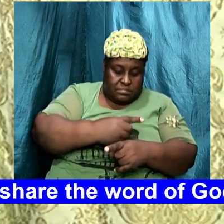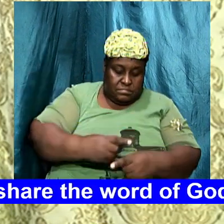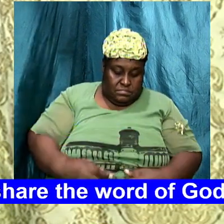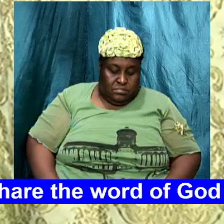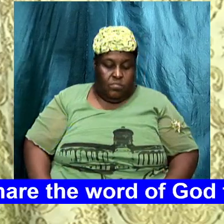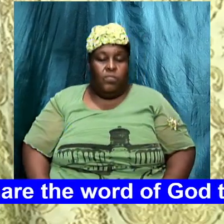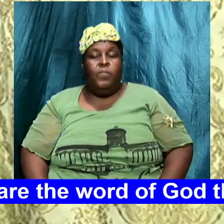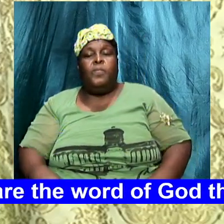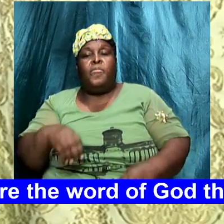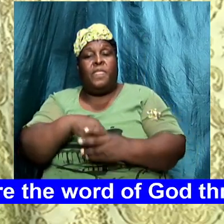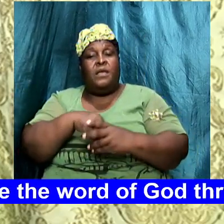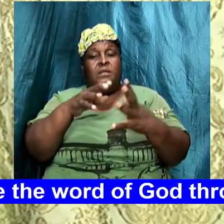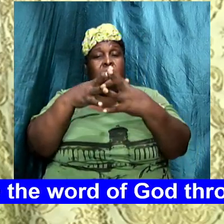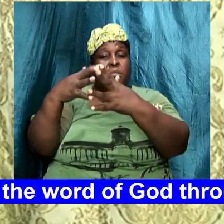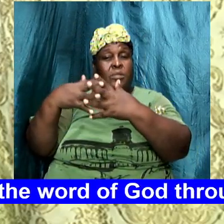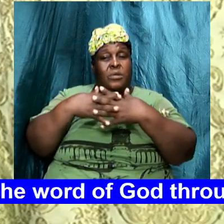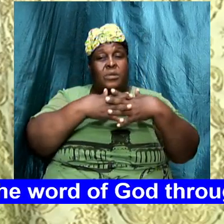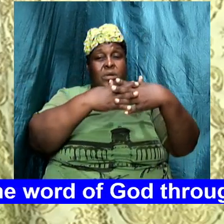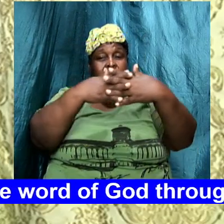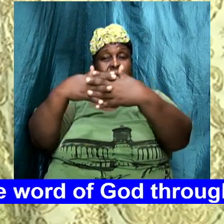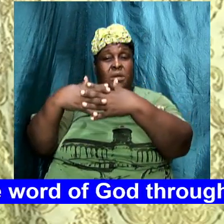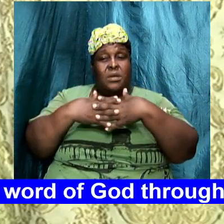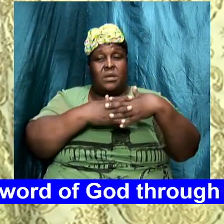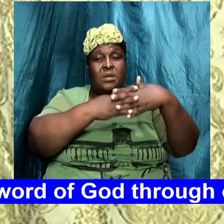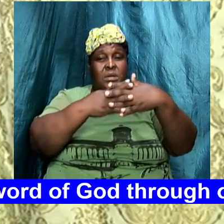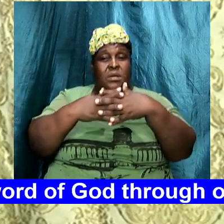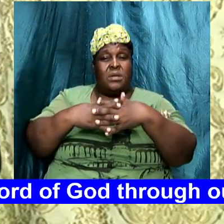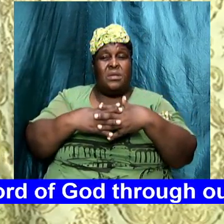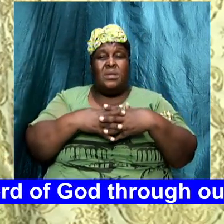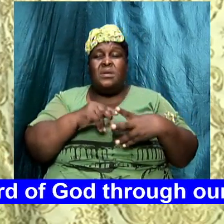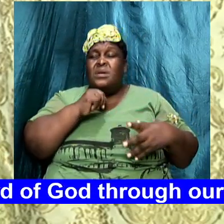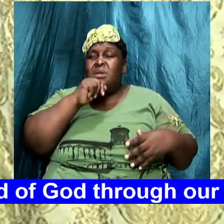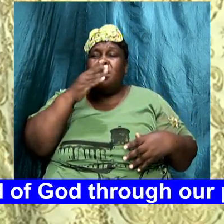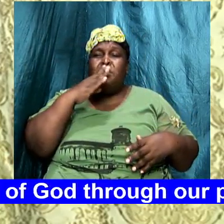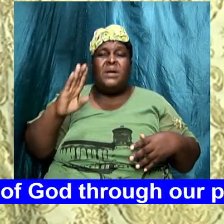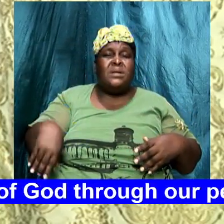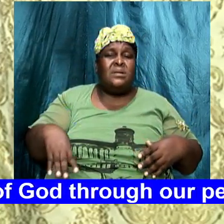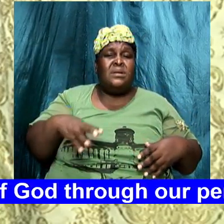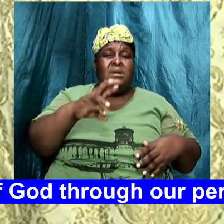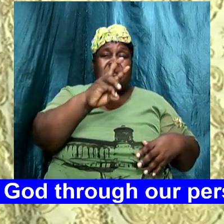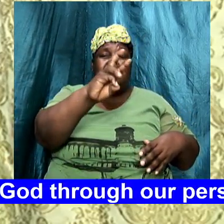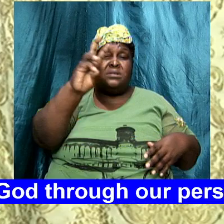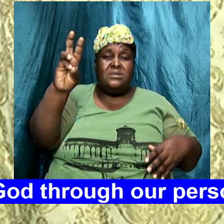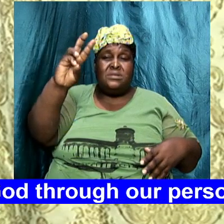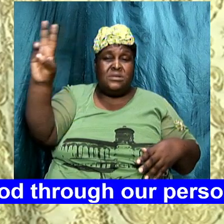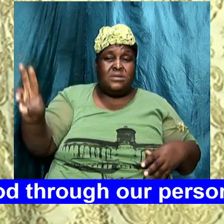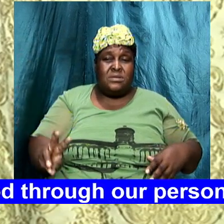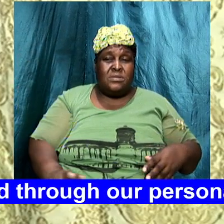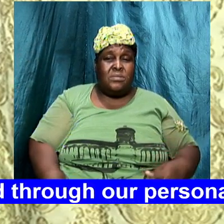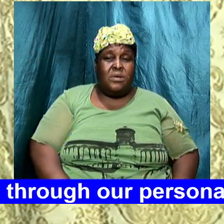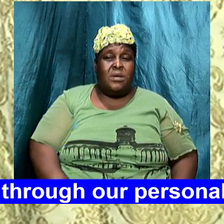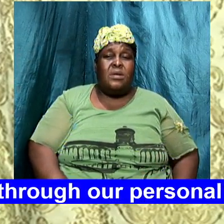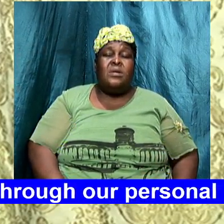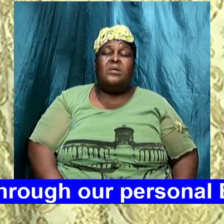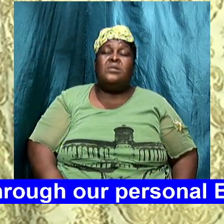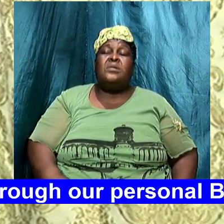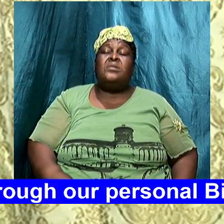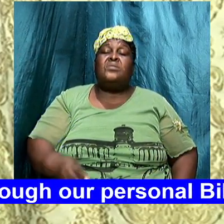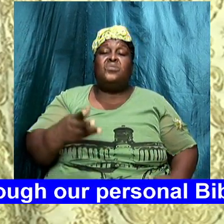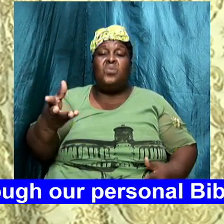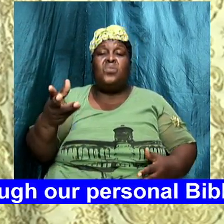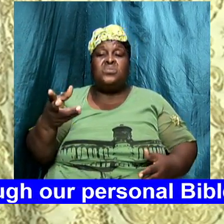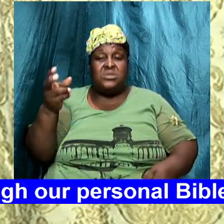in America it is not so bad because 66% of those who were